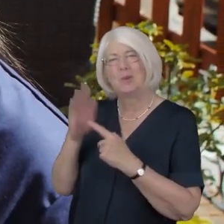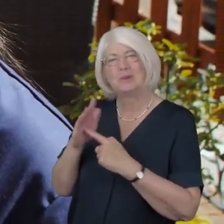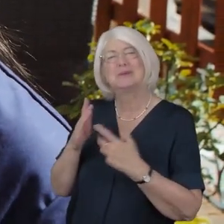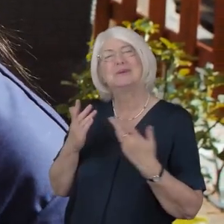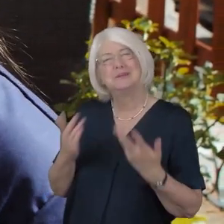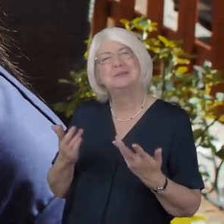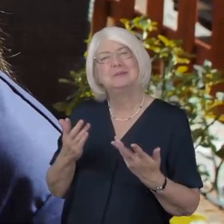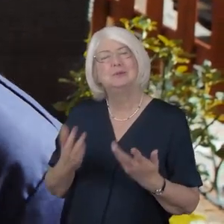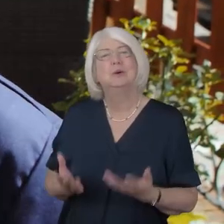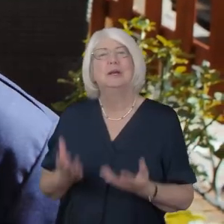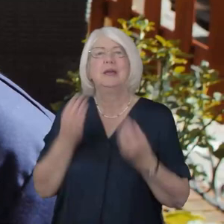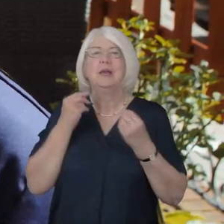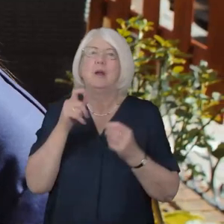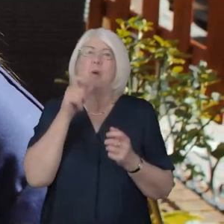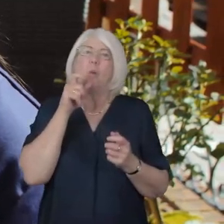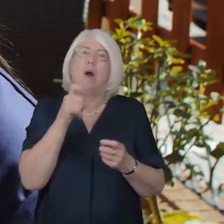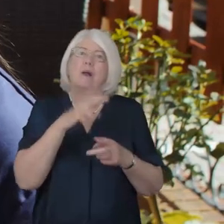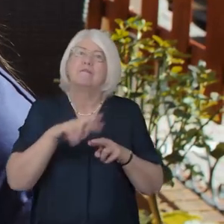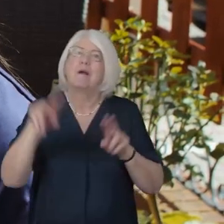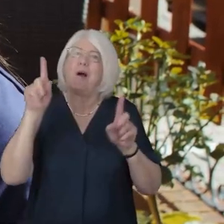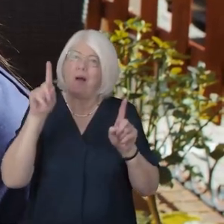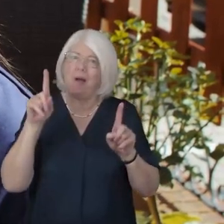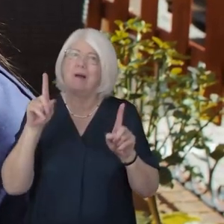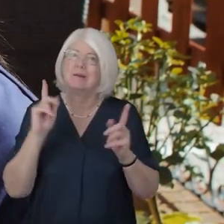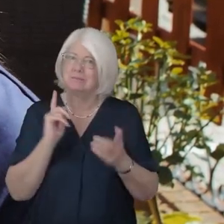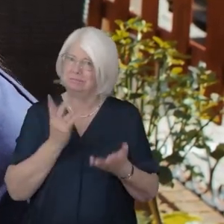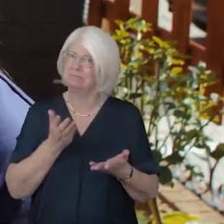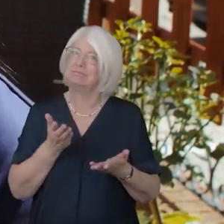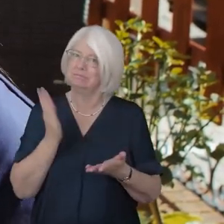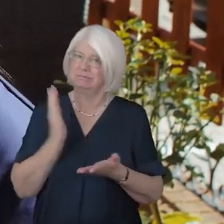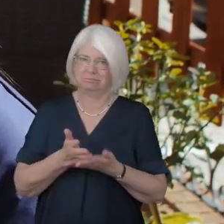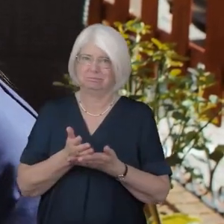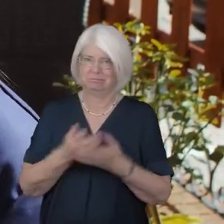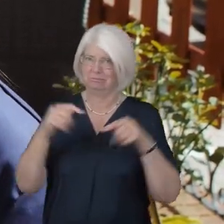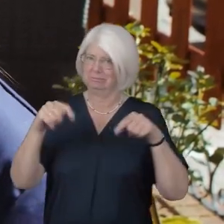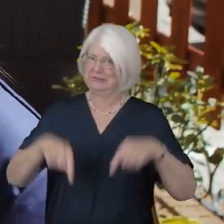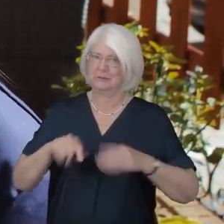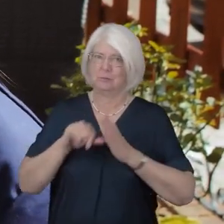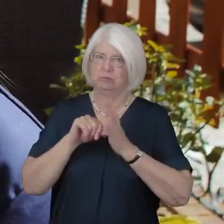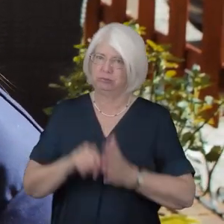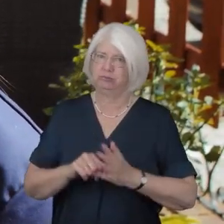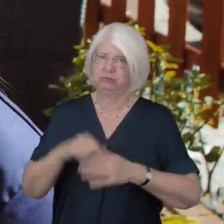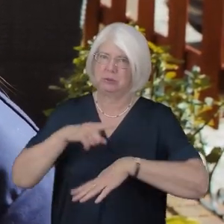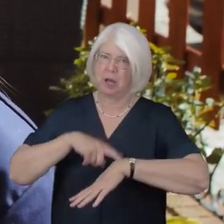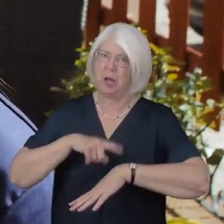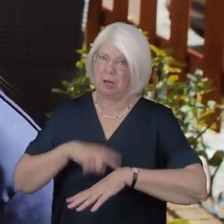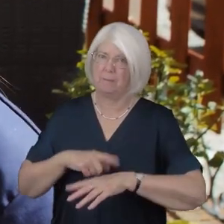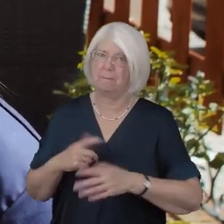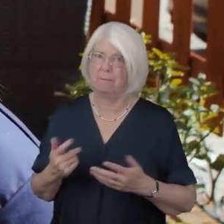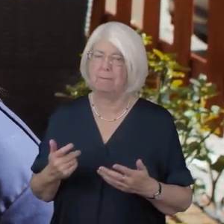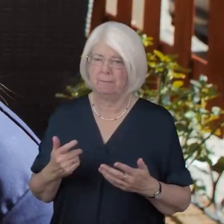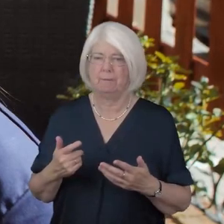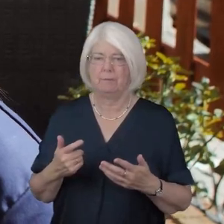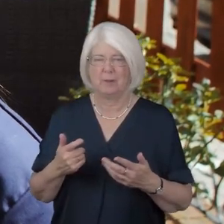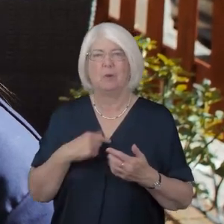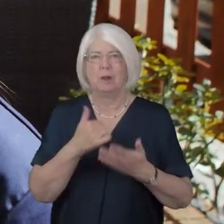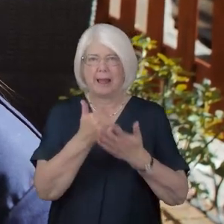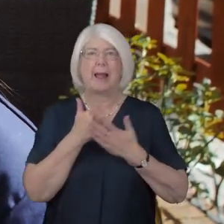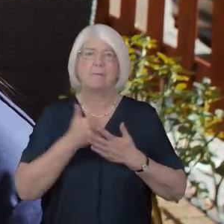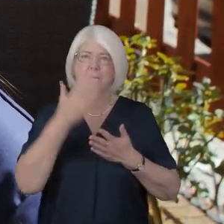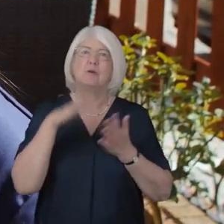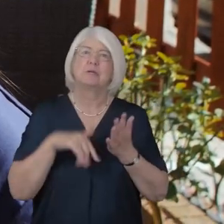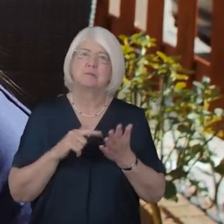hear word of God especially in this difficult time so it will lift up our spirit as well